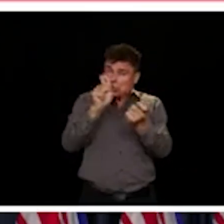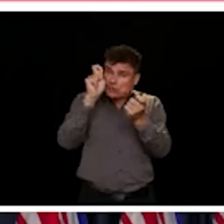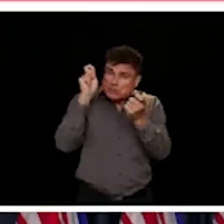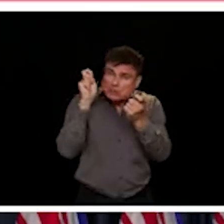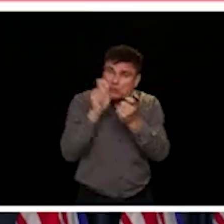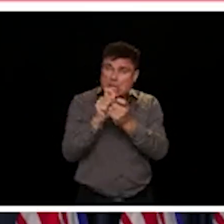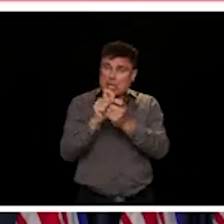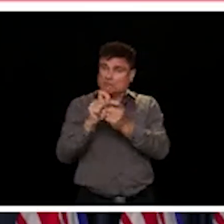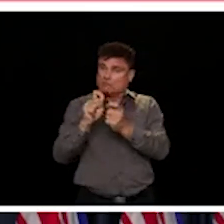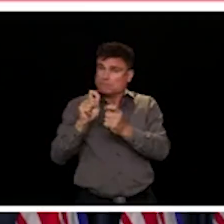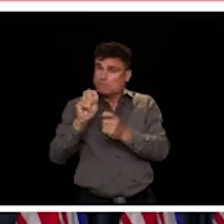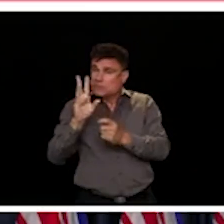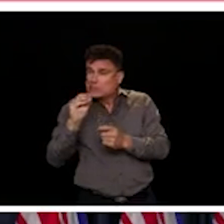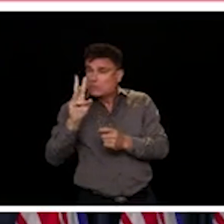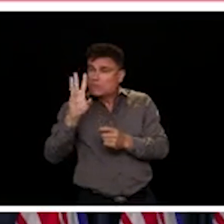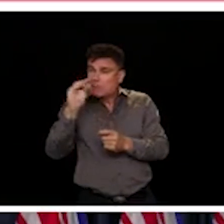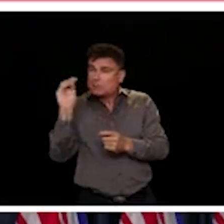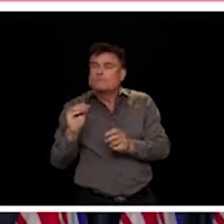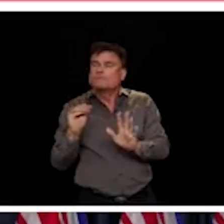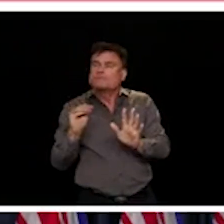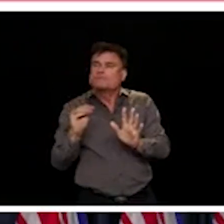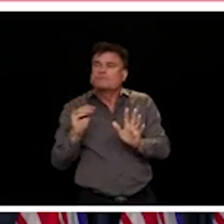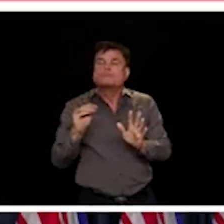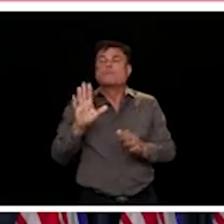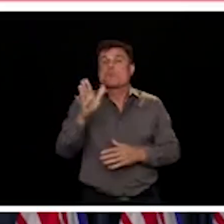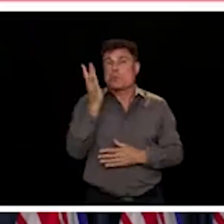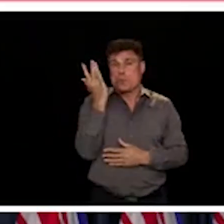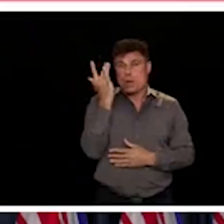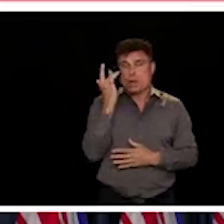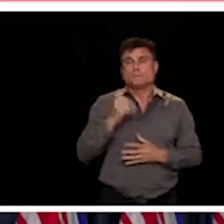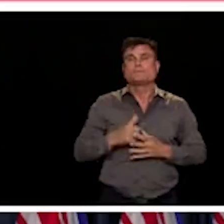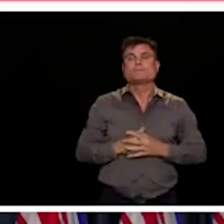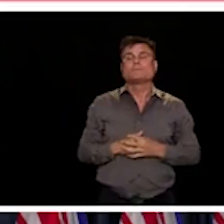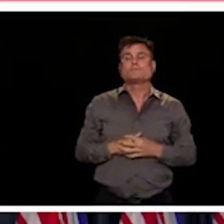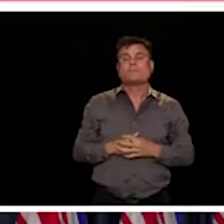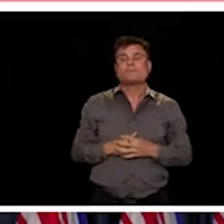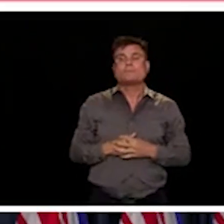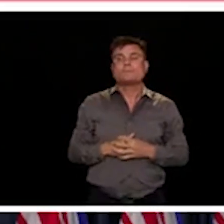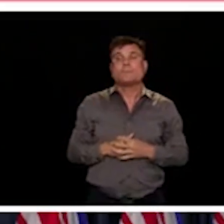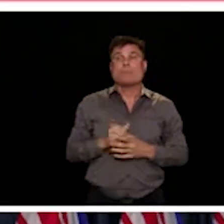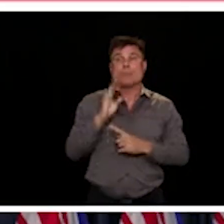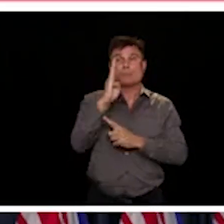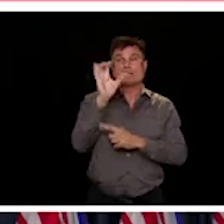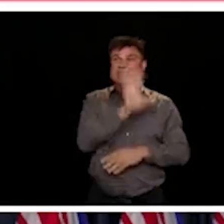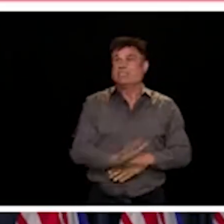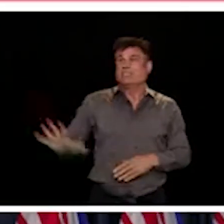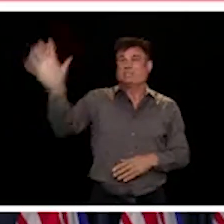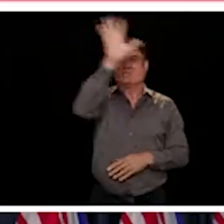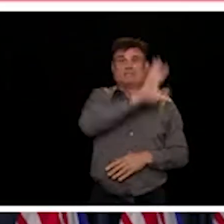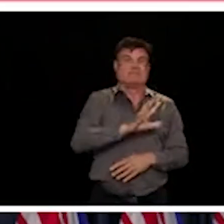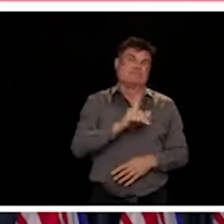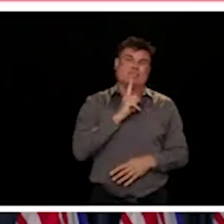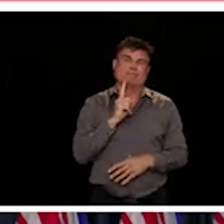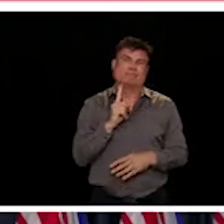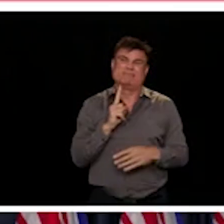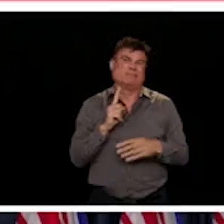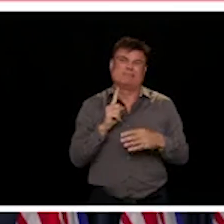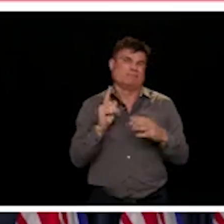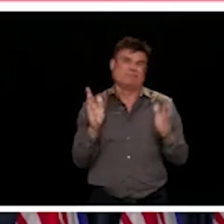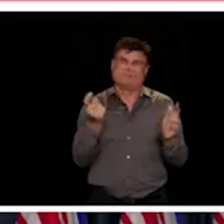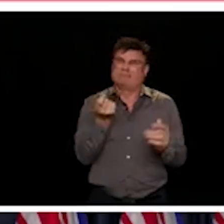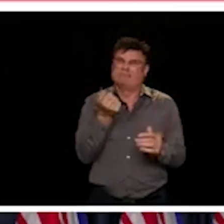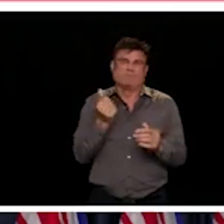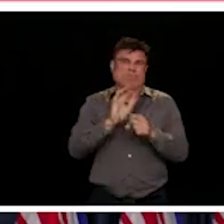is the fact that we have very small numbers of cases. And when you have small numbers, you can get a wide